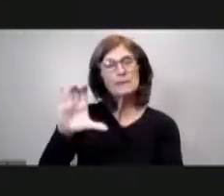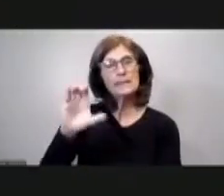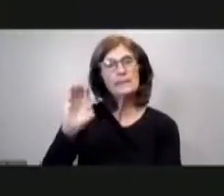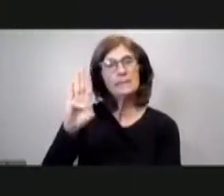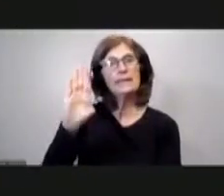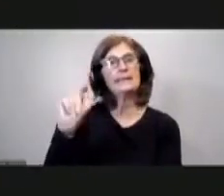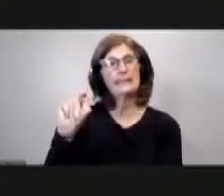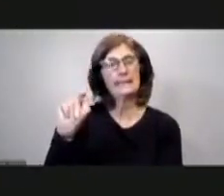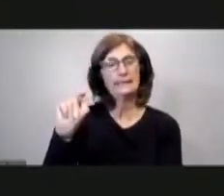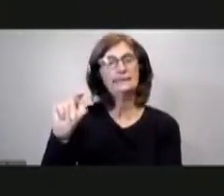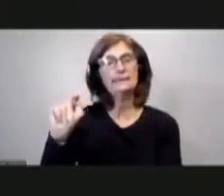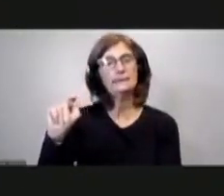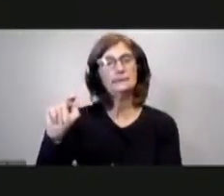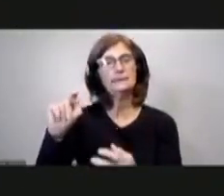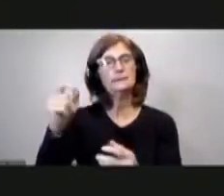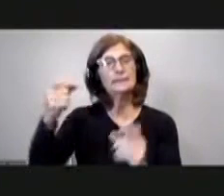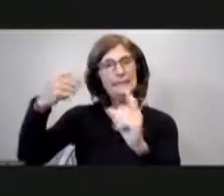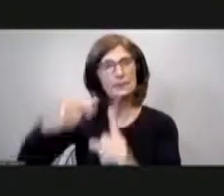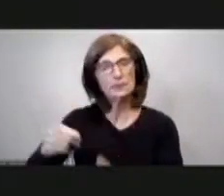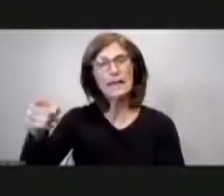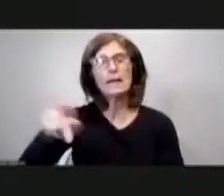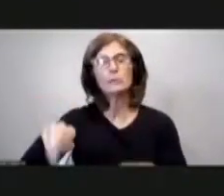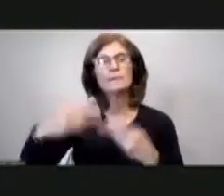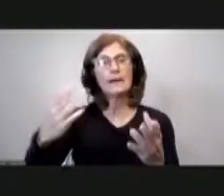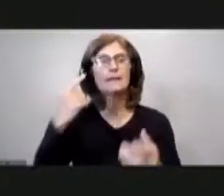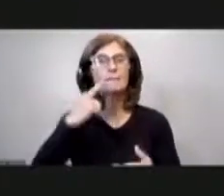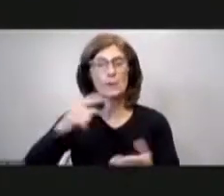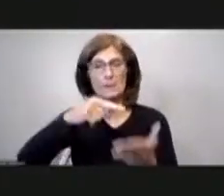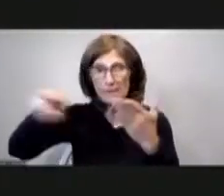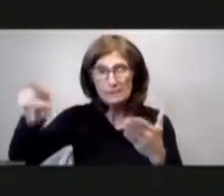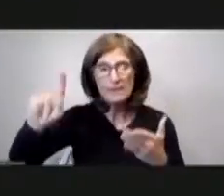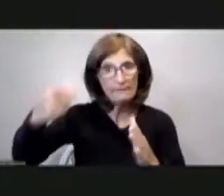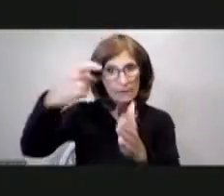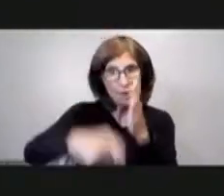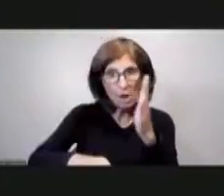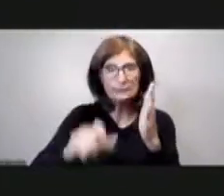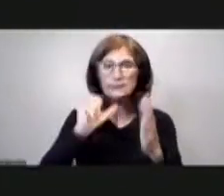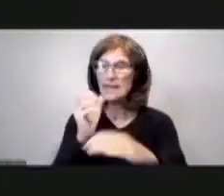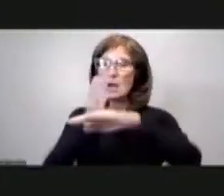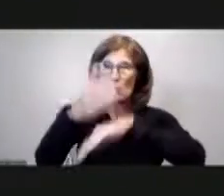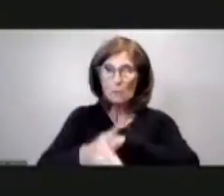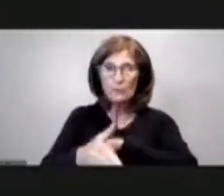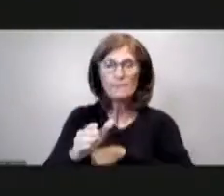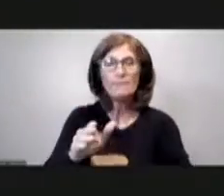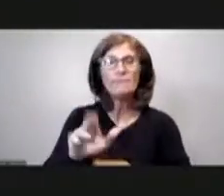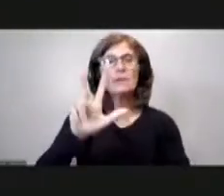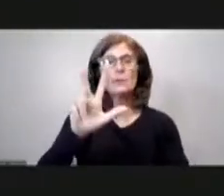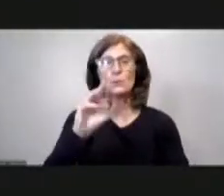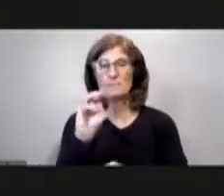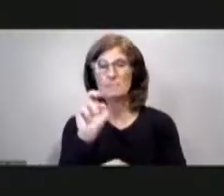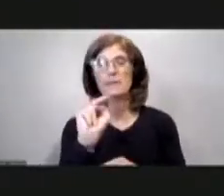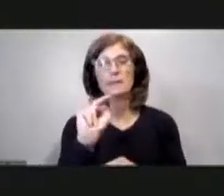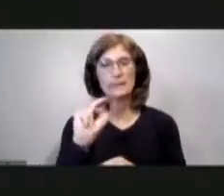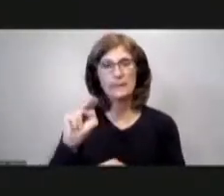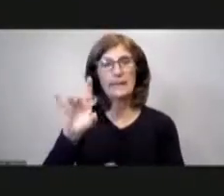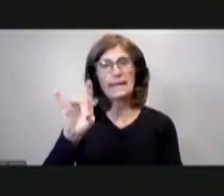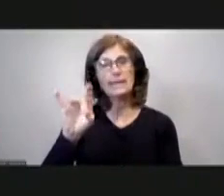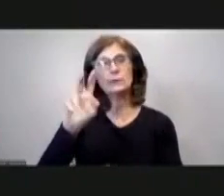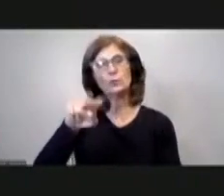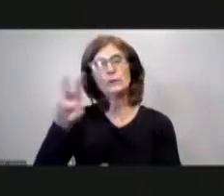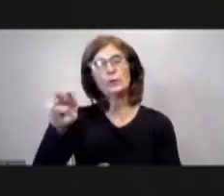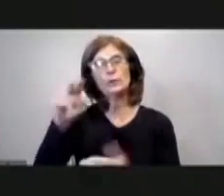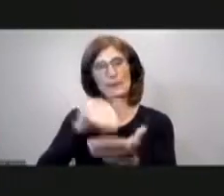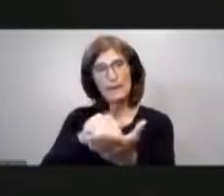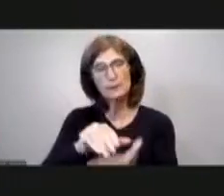phase four project and providing for the payment of the cost thereof not to exceed three million eight hundred twenty two thousand